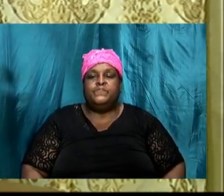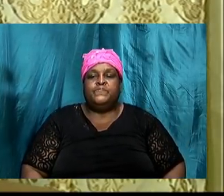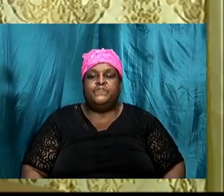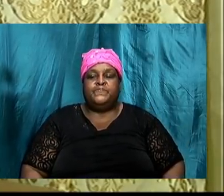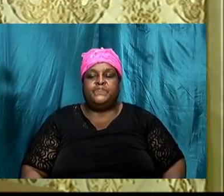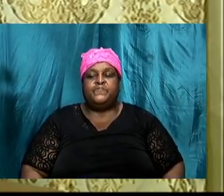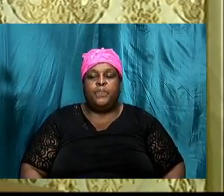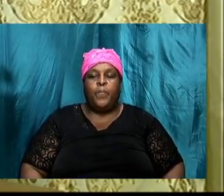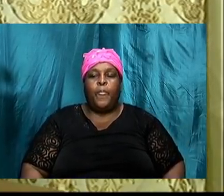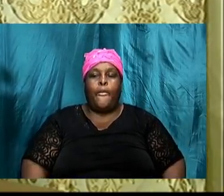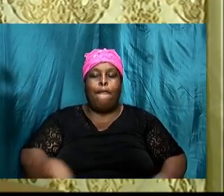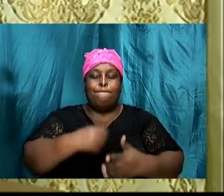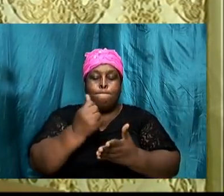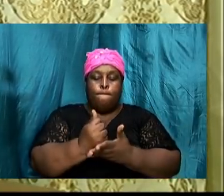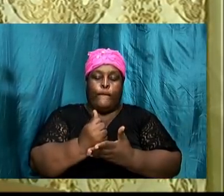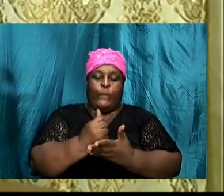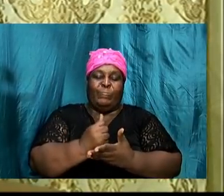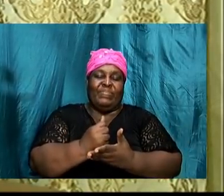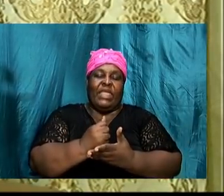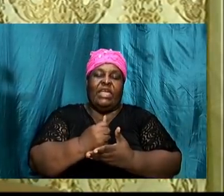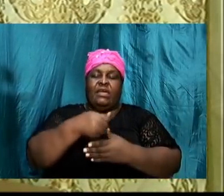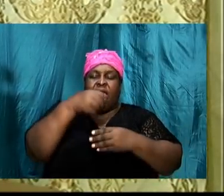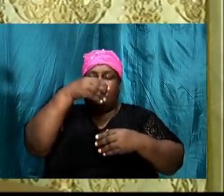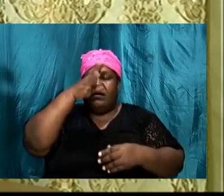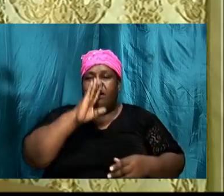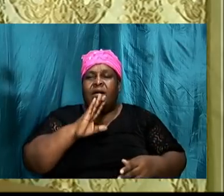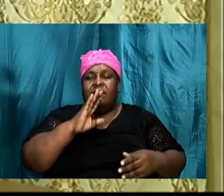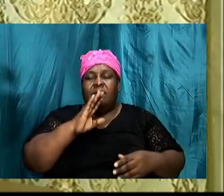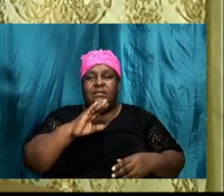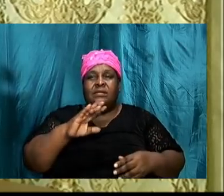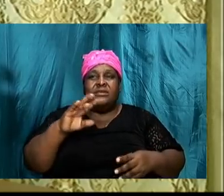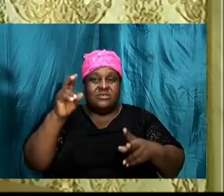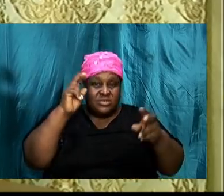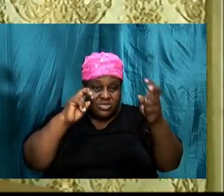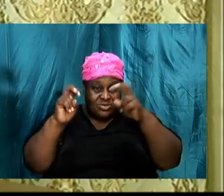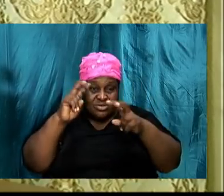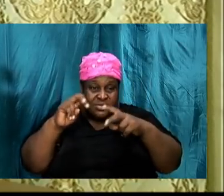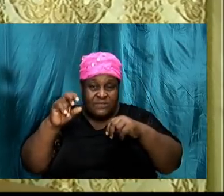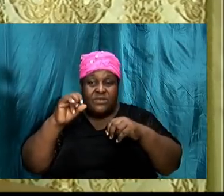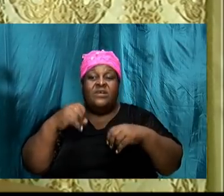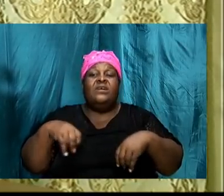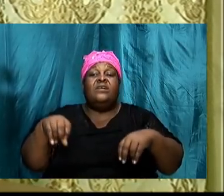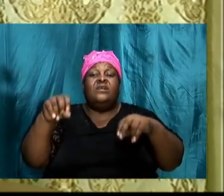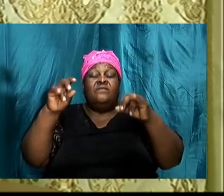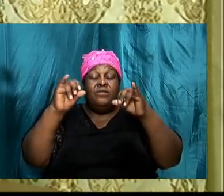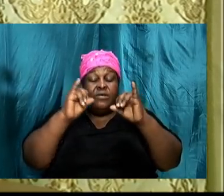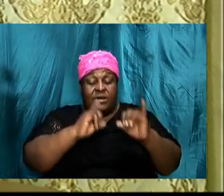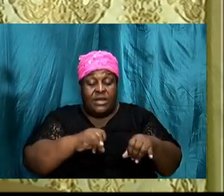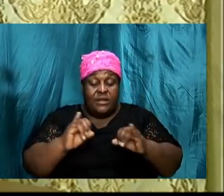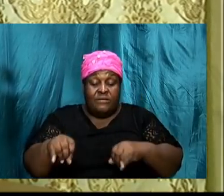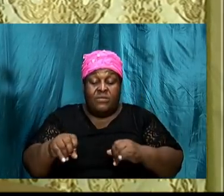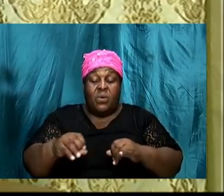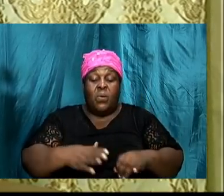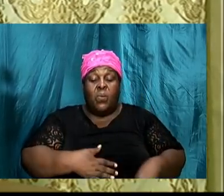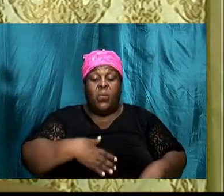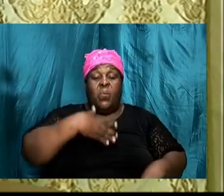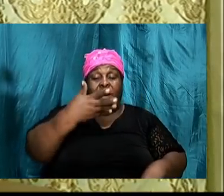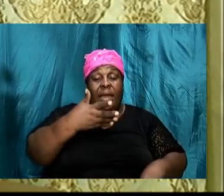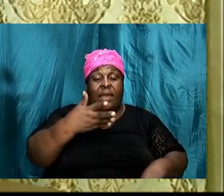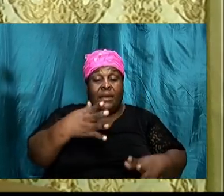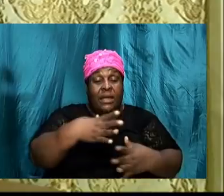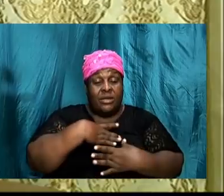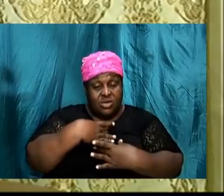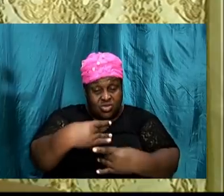Amen. God is looking for individuals that are willing, that are interested in